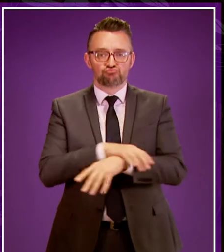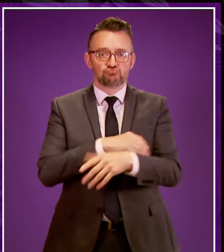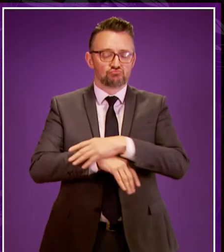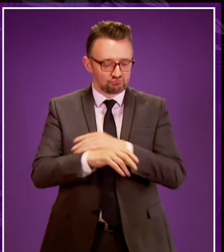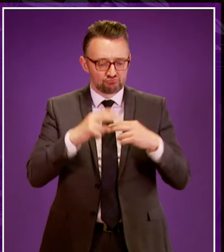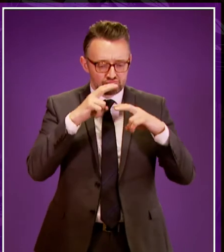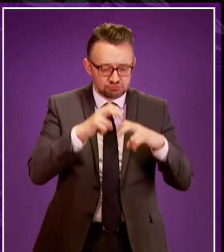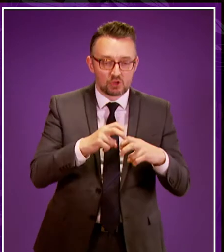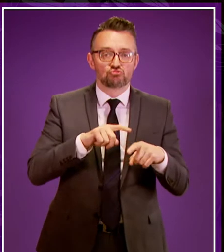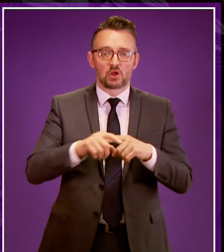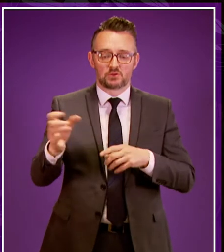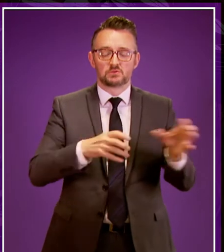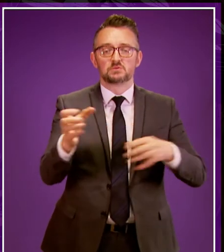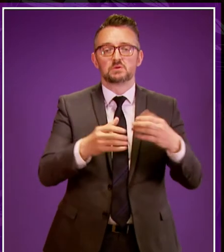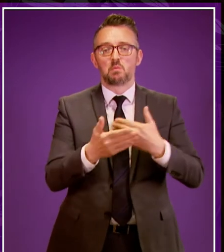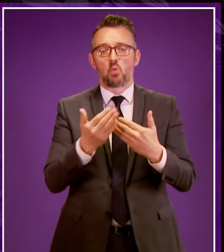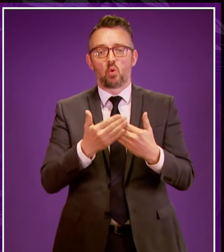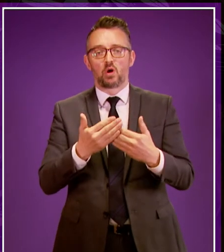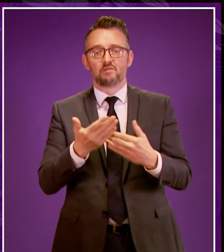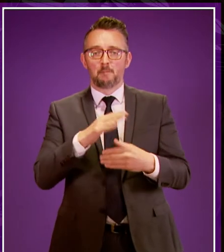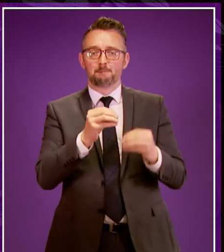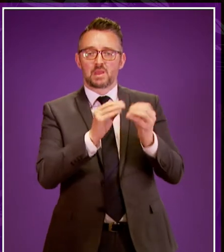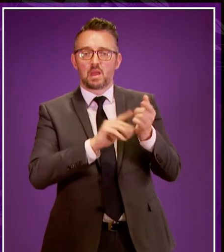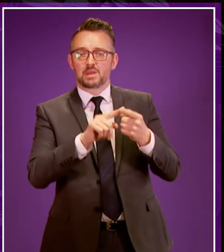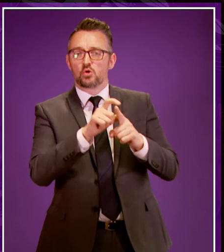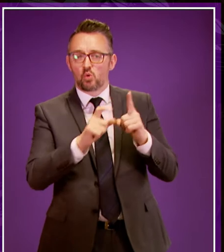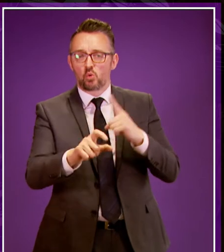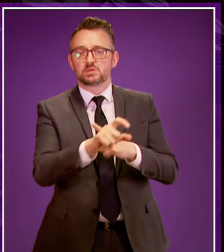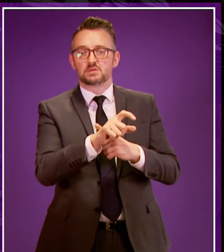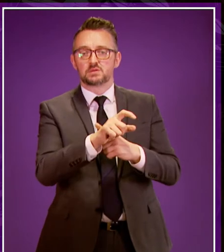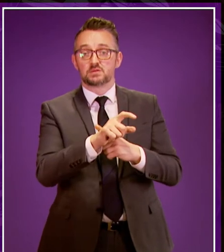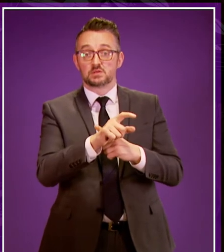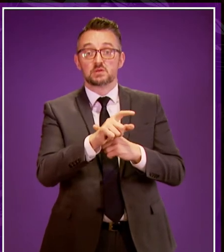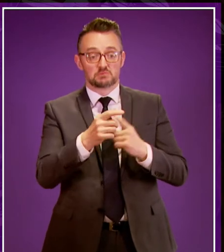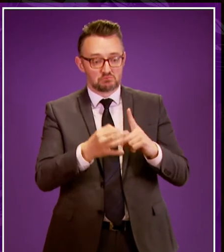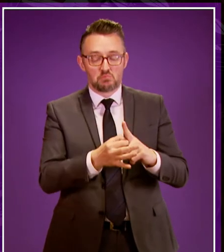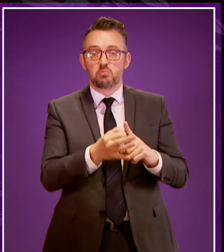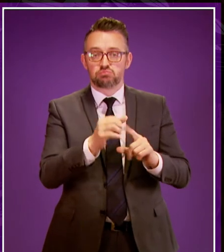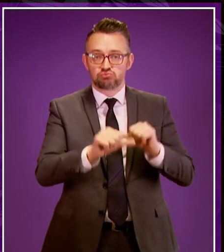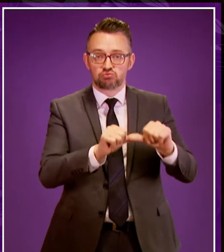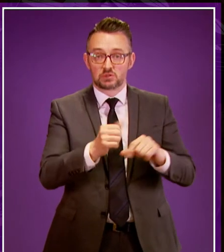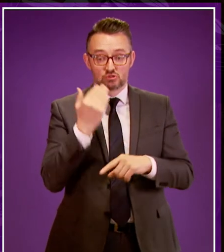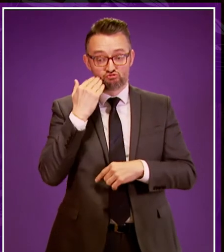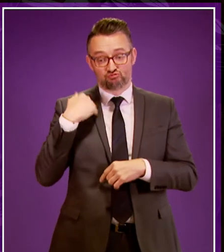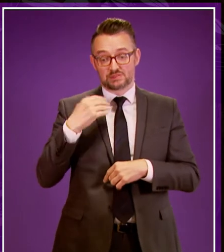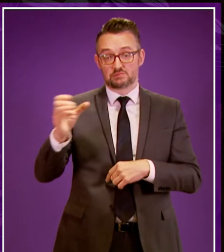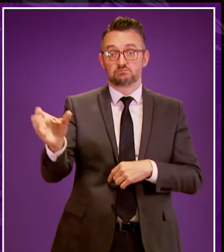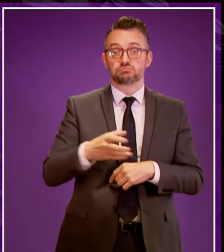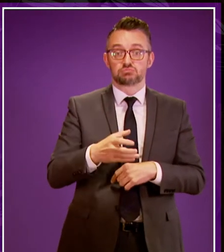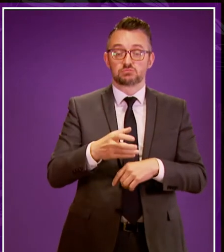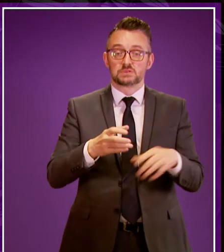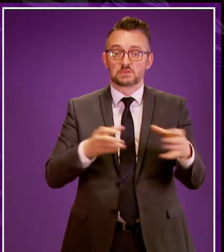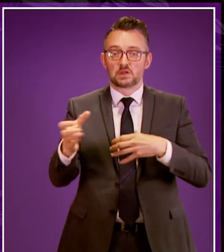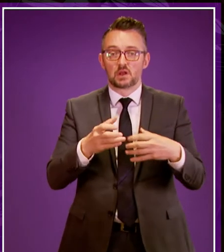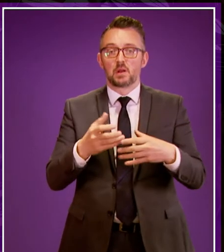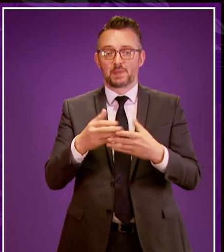to recruit more individuals from the BMA communities and progress has been made on that and the recent intake into Police Scotland demonstrate